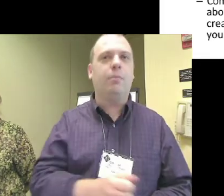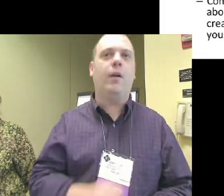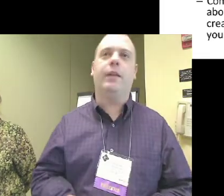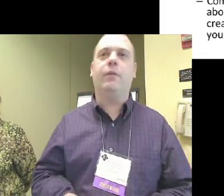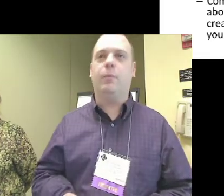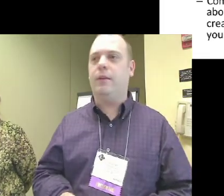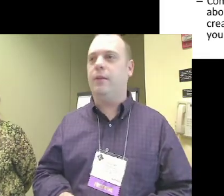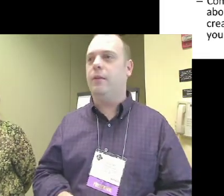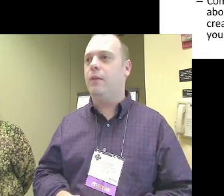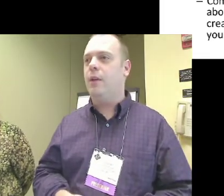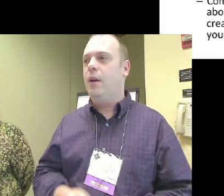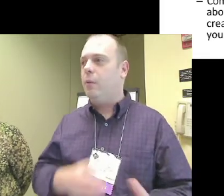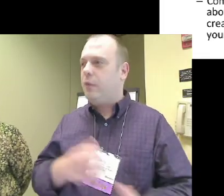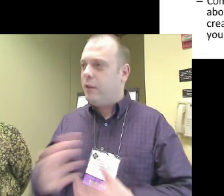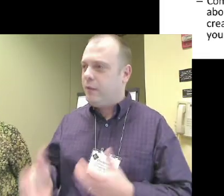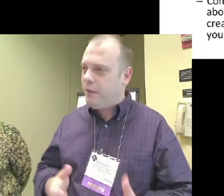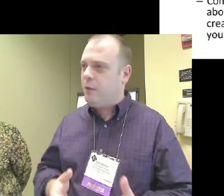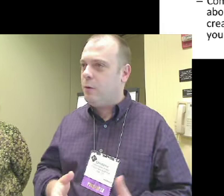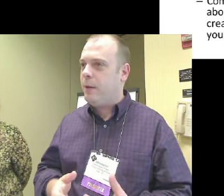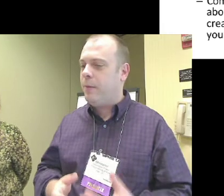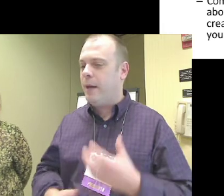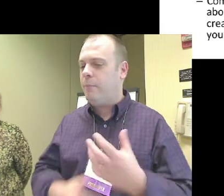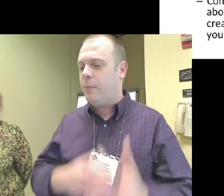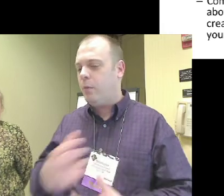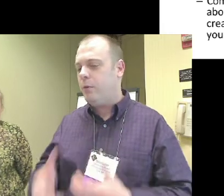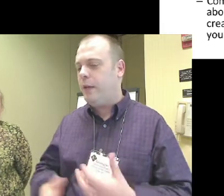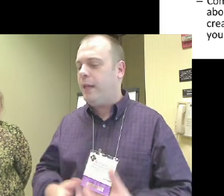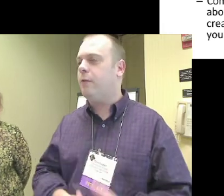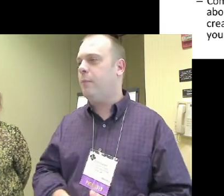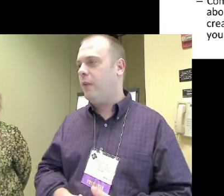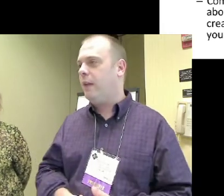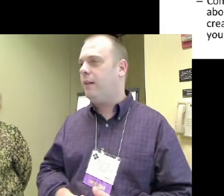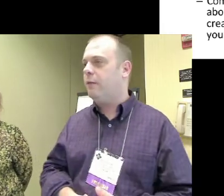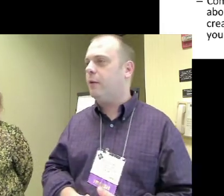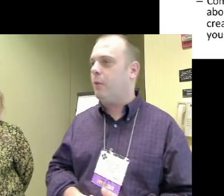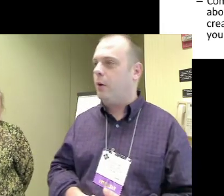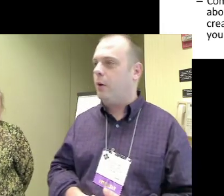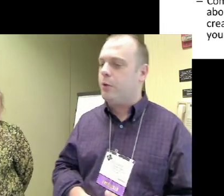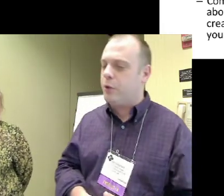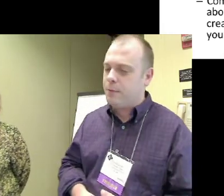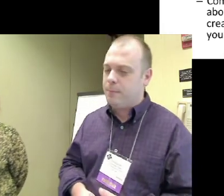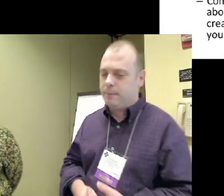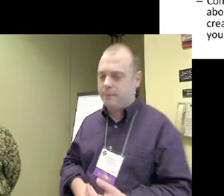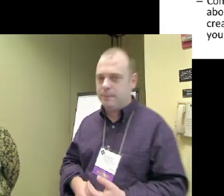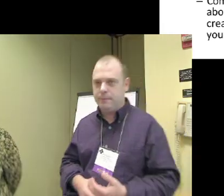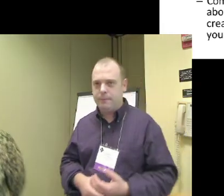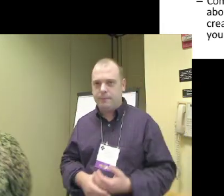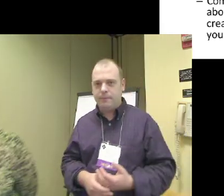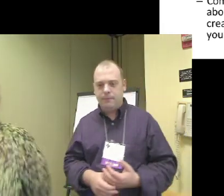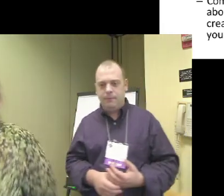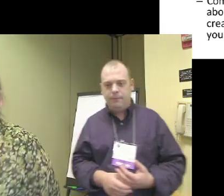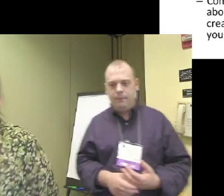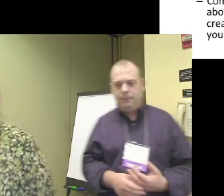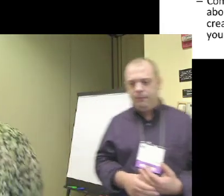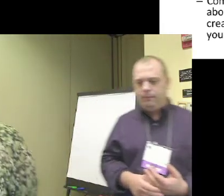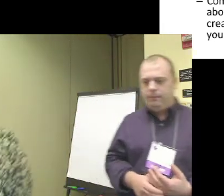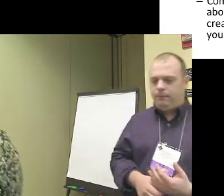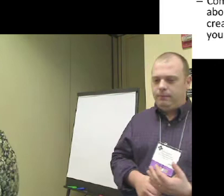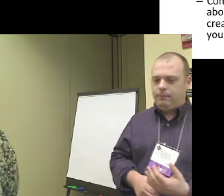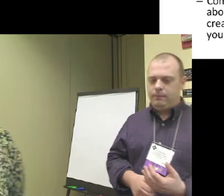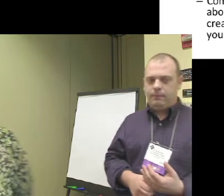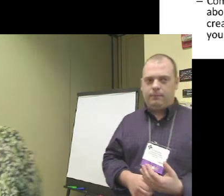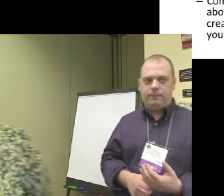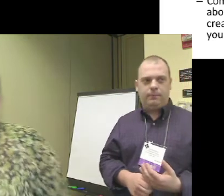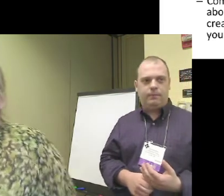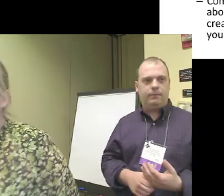meet this for compliance reasons. We'll still tell you about that, but we'll take it from a slightly different approach. And then finally